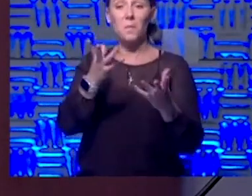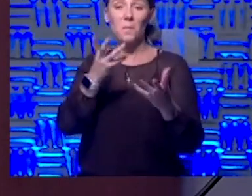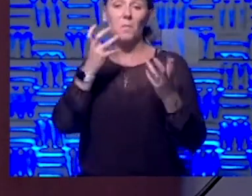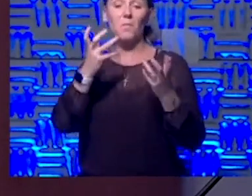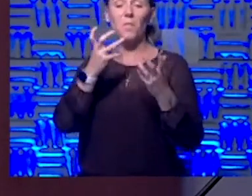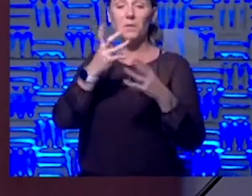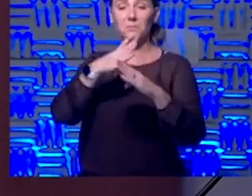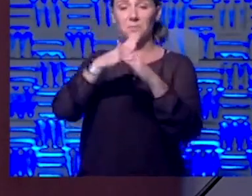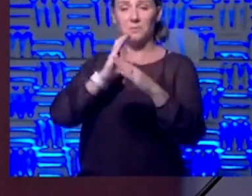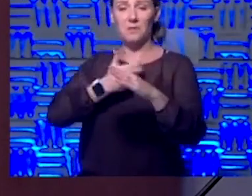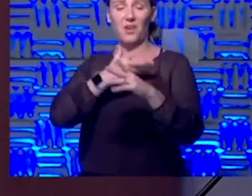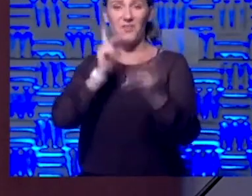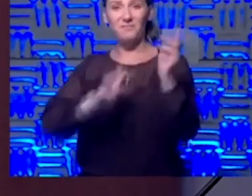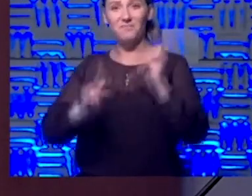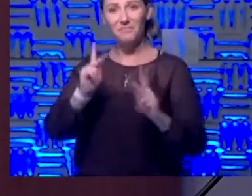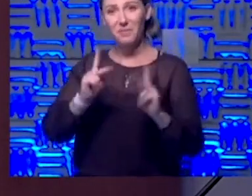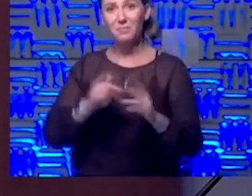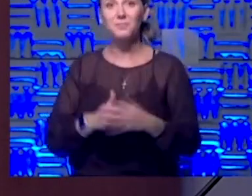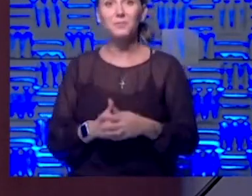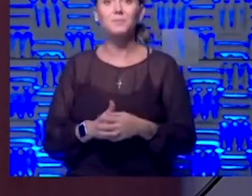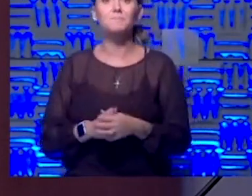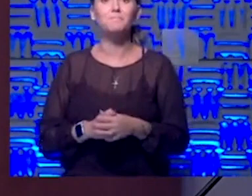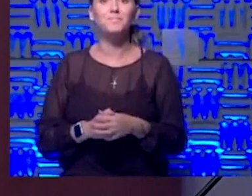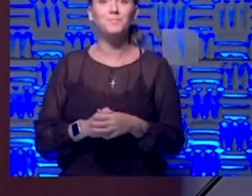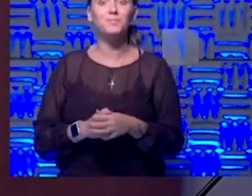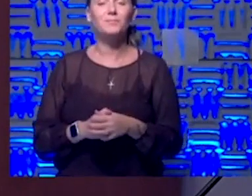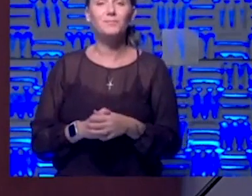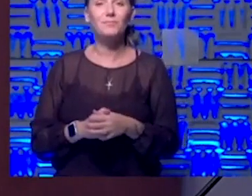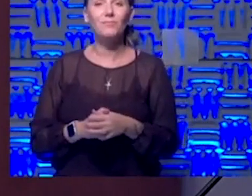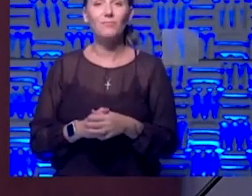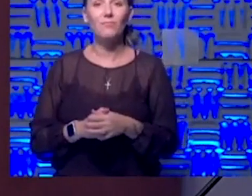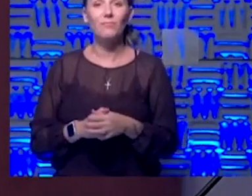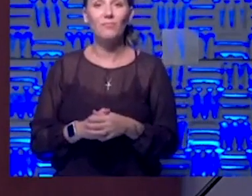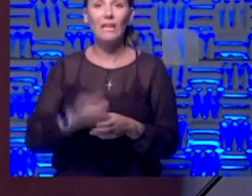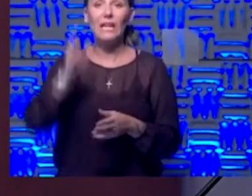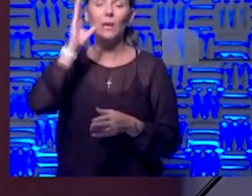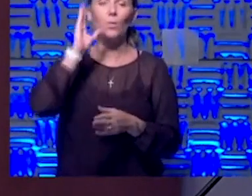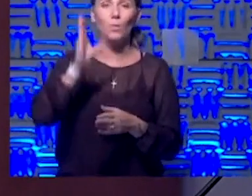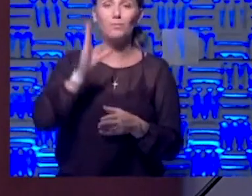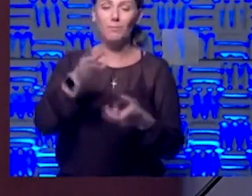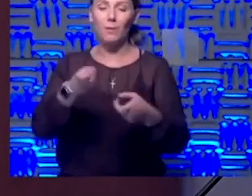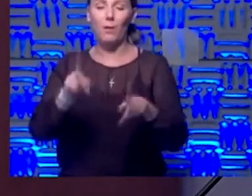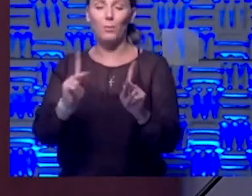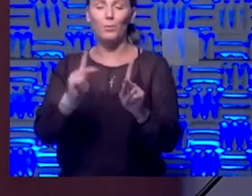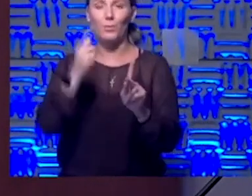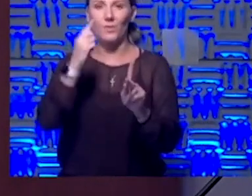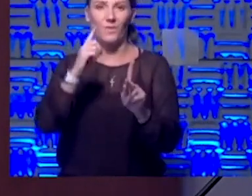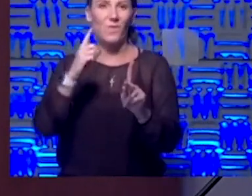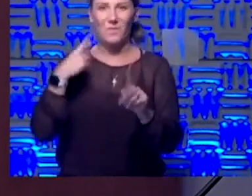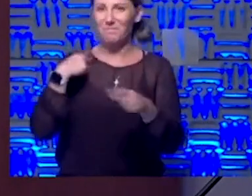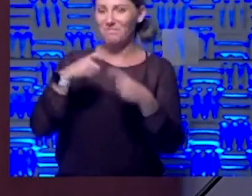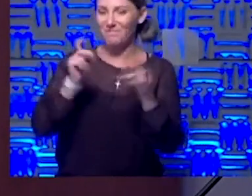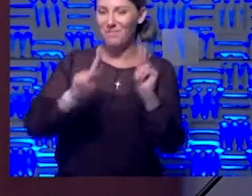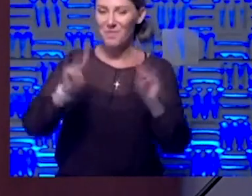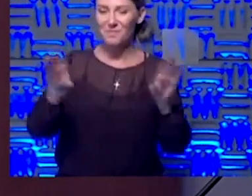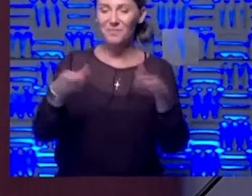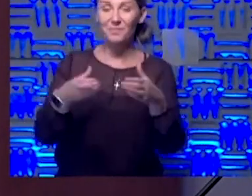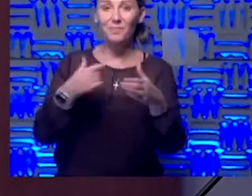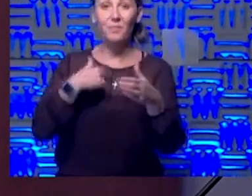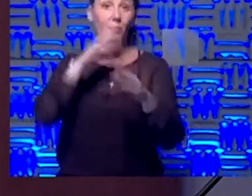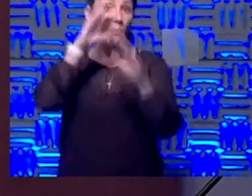our people. And this is going to be, I think, an opportunity for that. And I'm hopeful